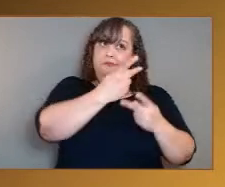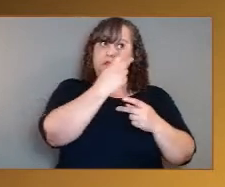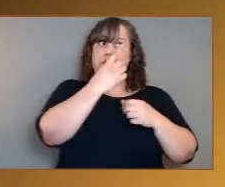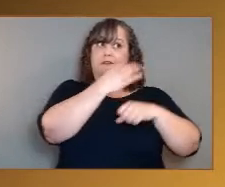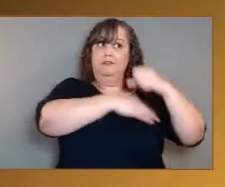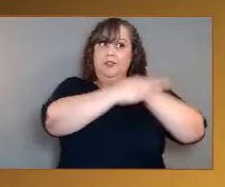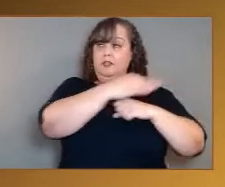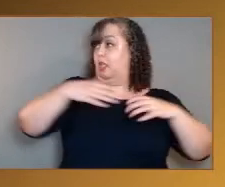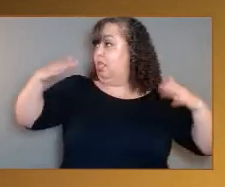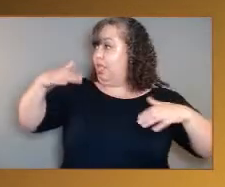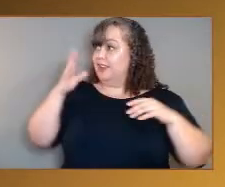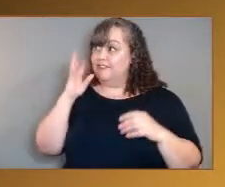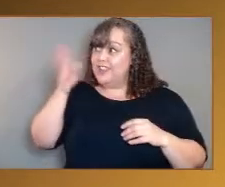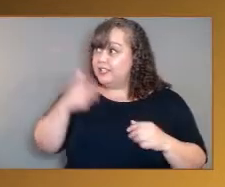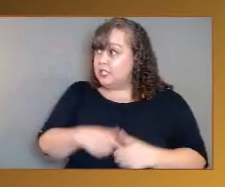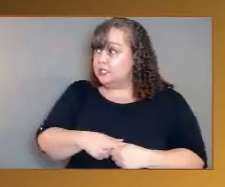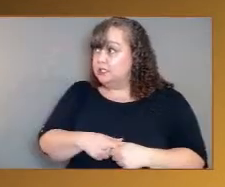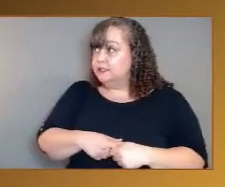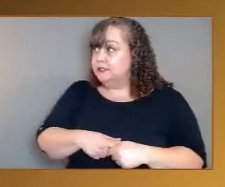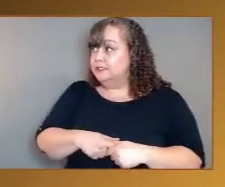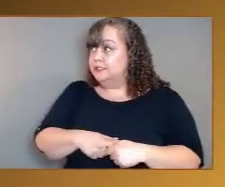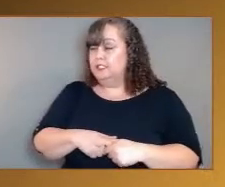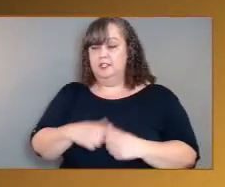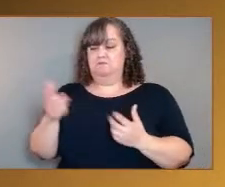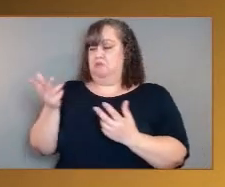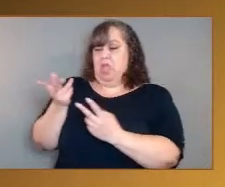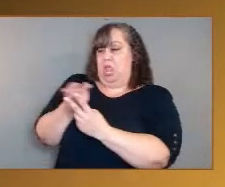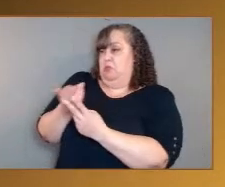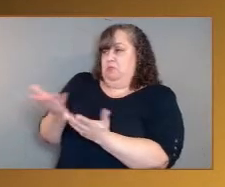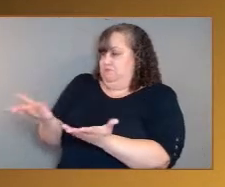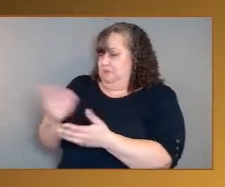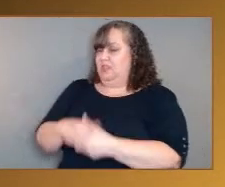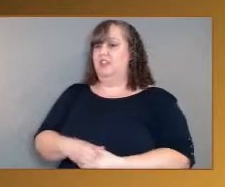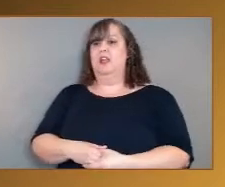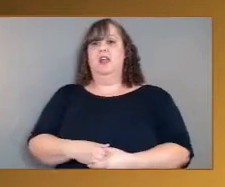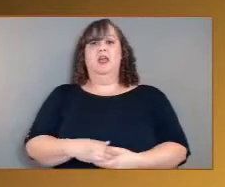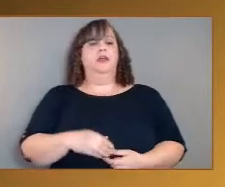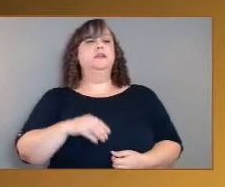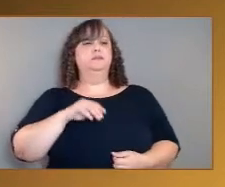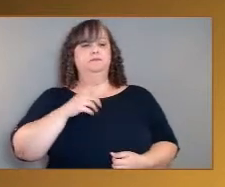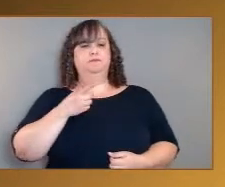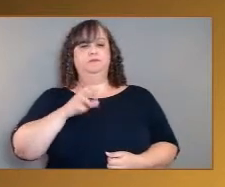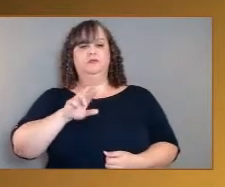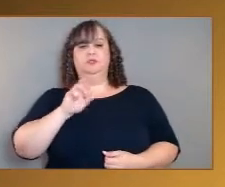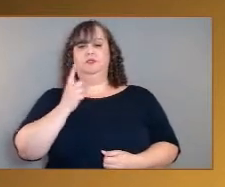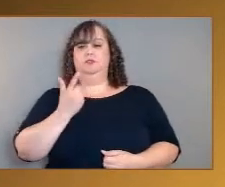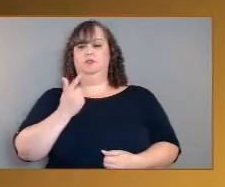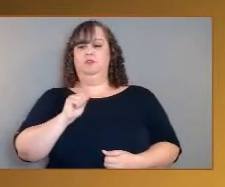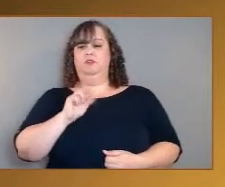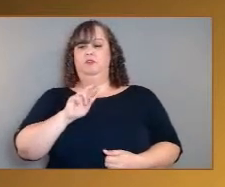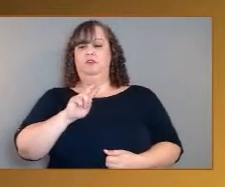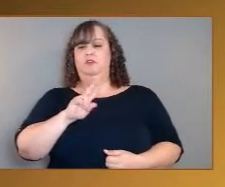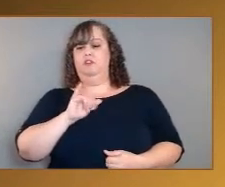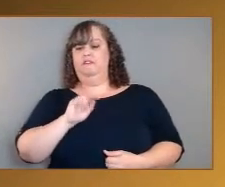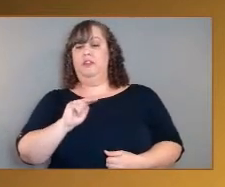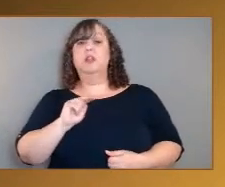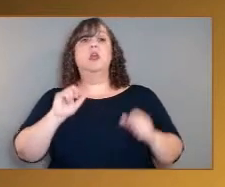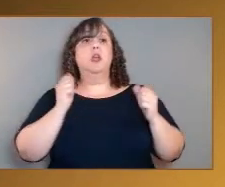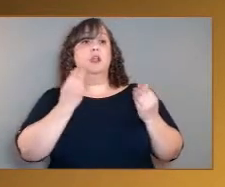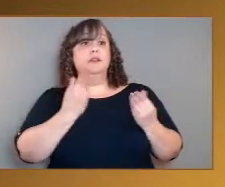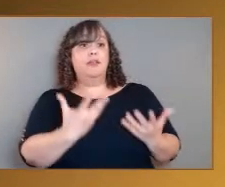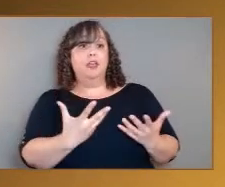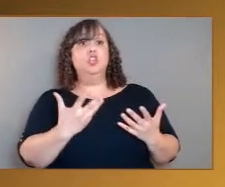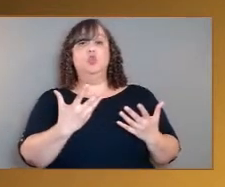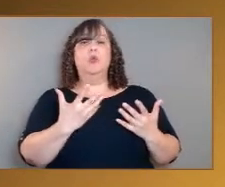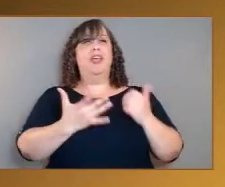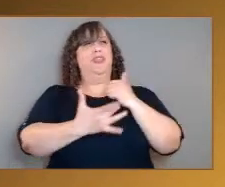I'll toss to either of you. Well, I can just say the technology of encapsulating the next generation